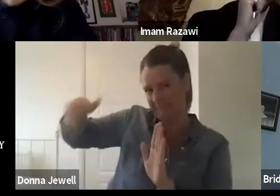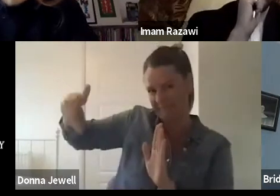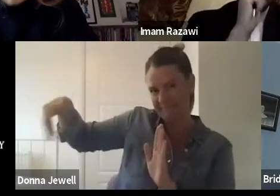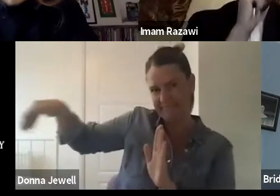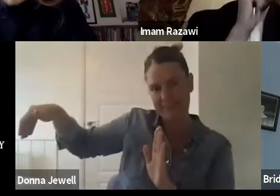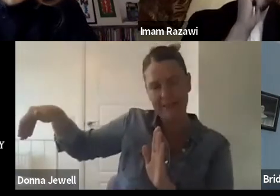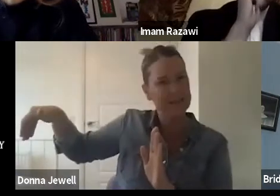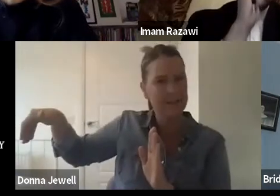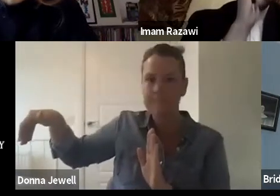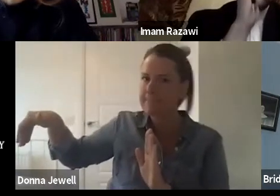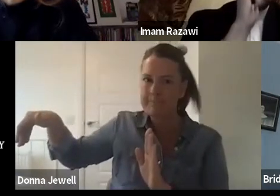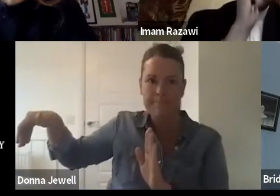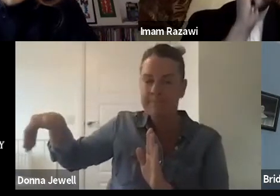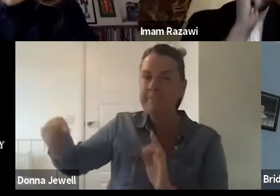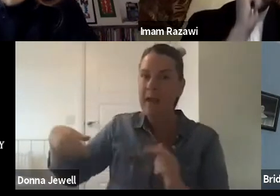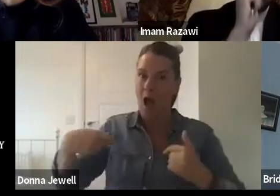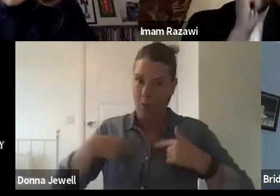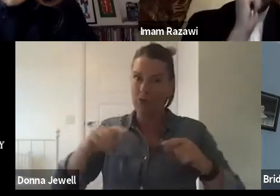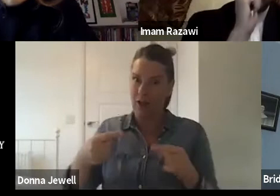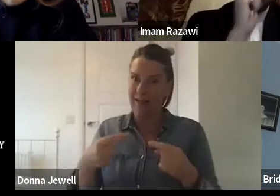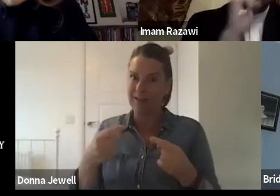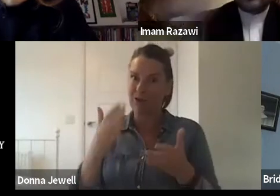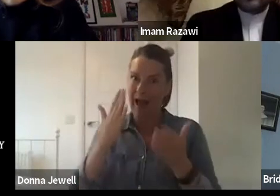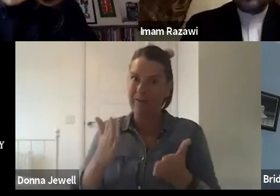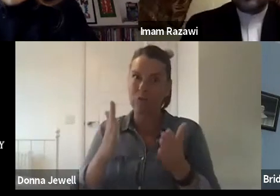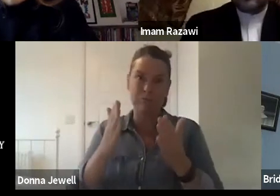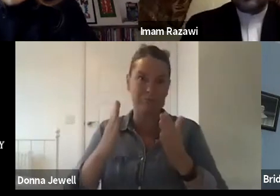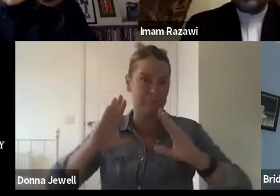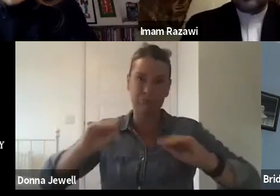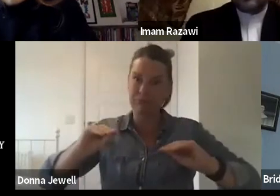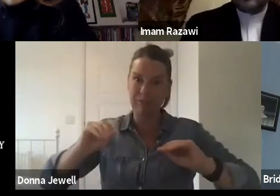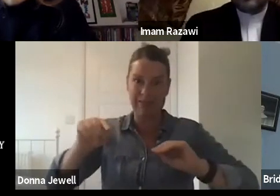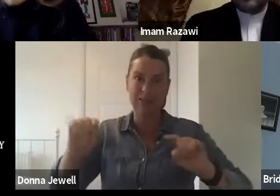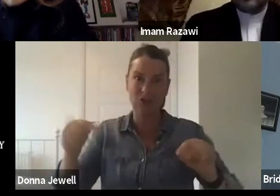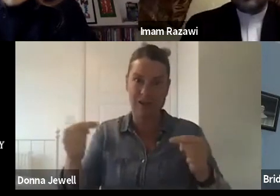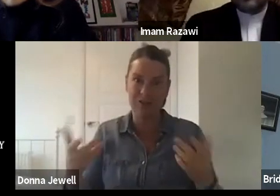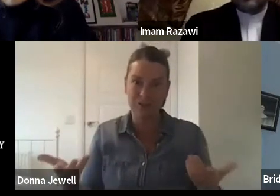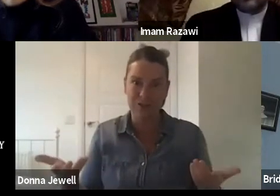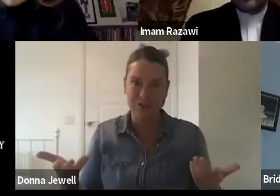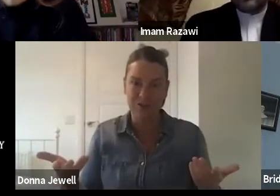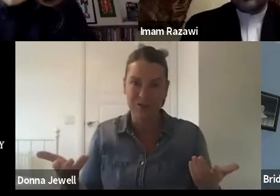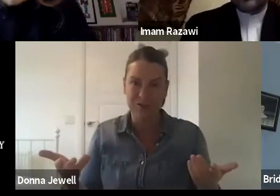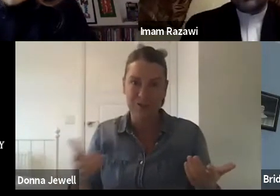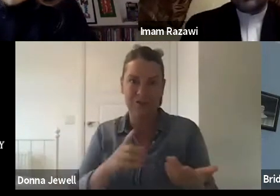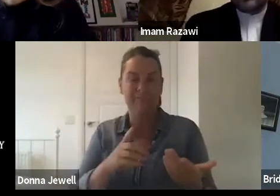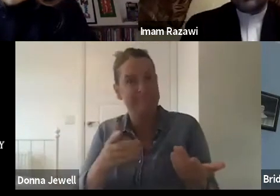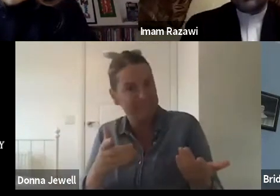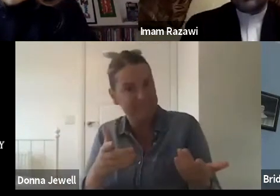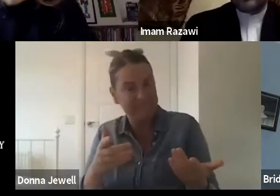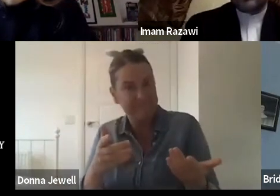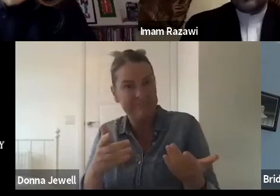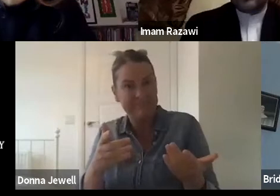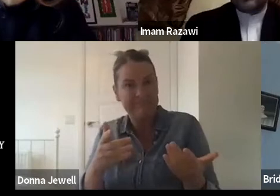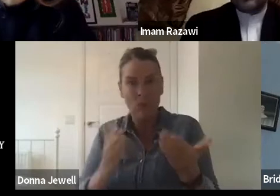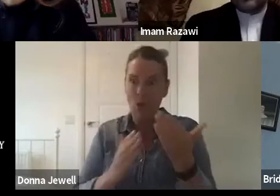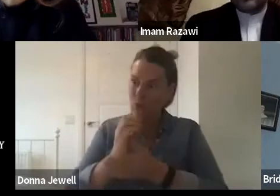That's an Edinburgh challenge. And we need to think carefully about that in the area of living with COVID, just as we did in the